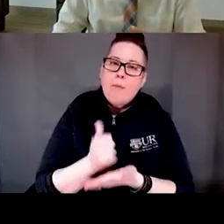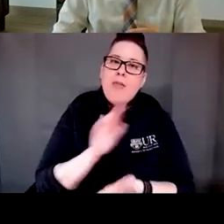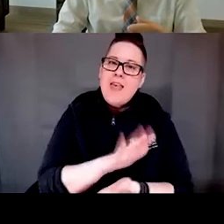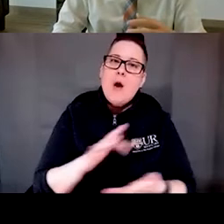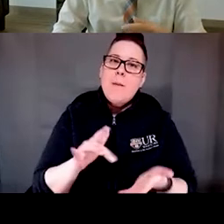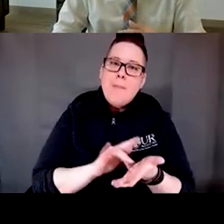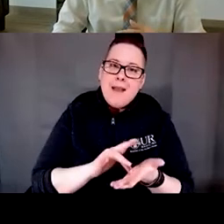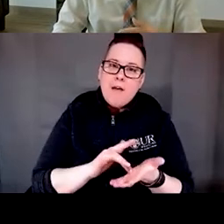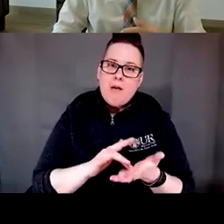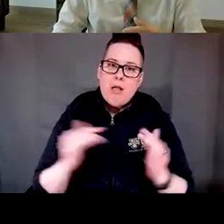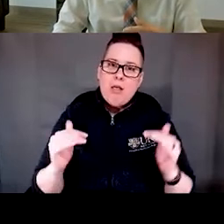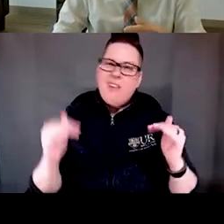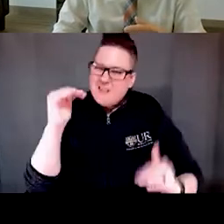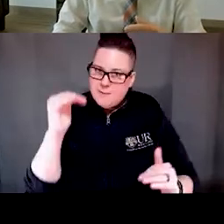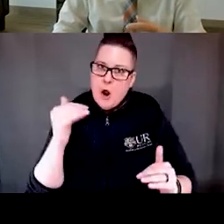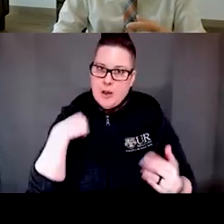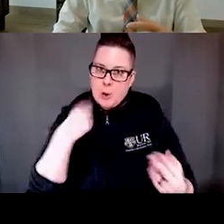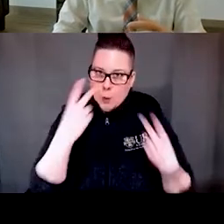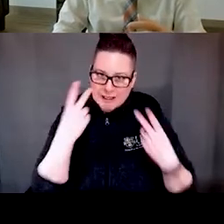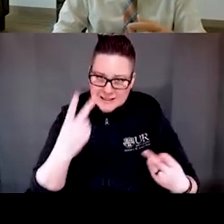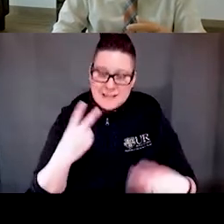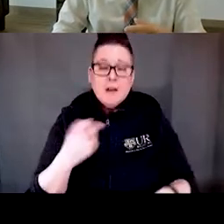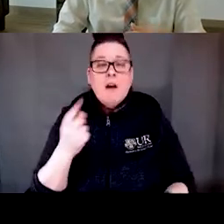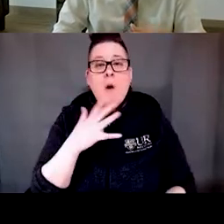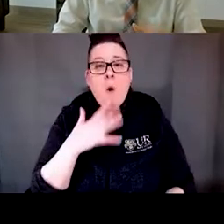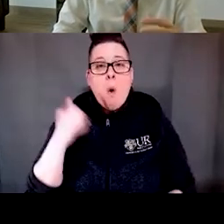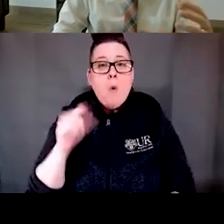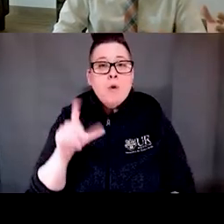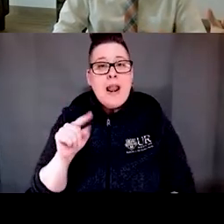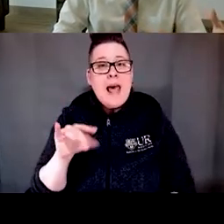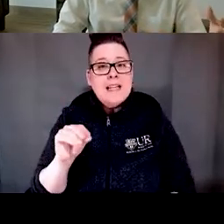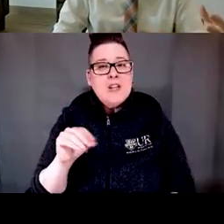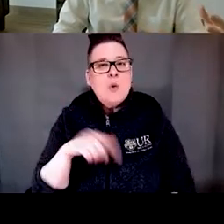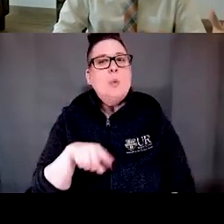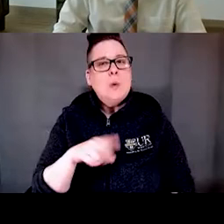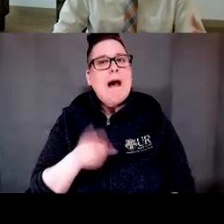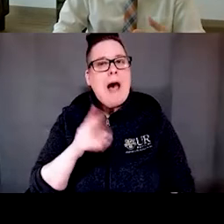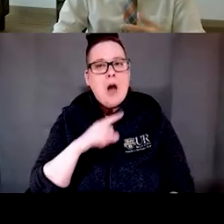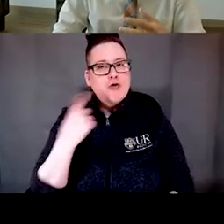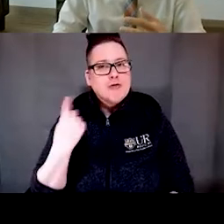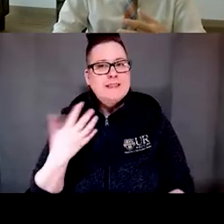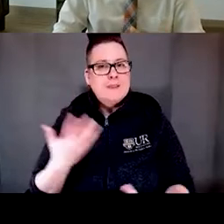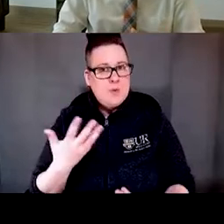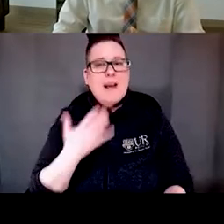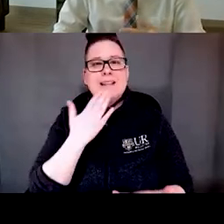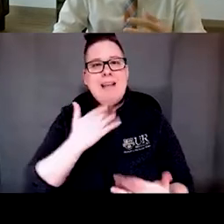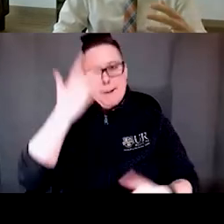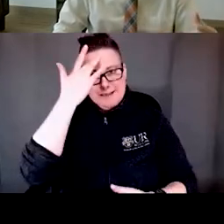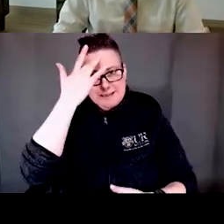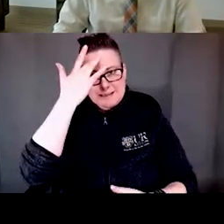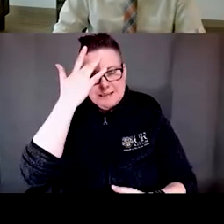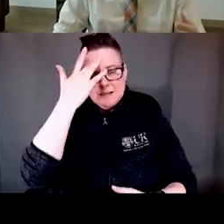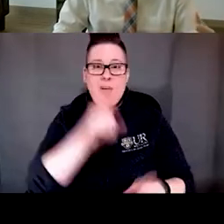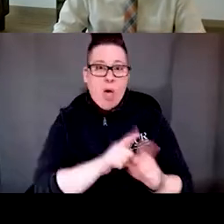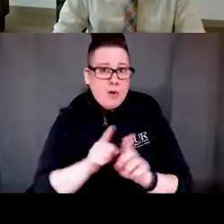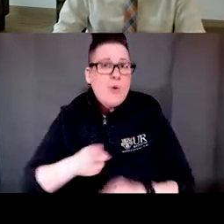older Latinos are at high risk for diabetes and actually have a very high